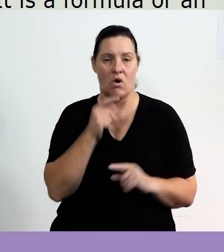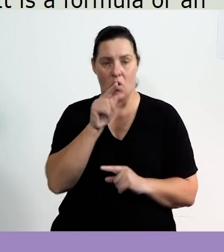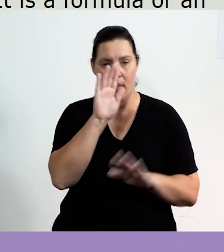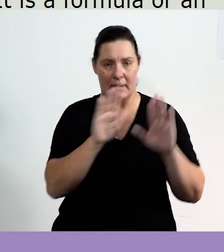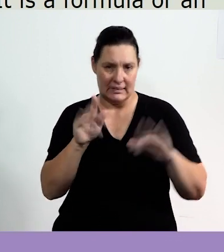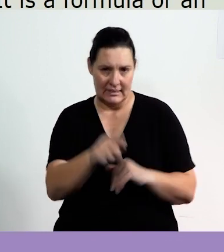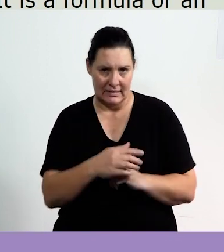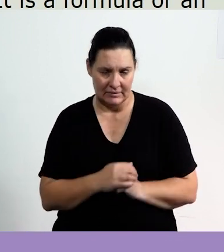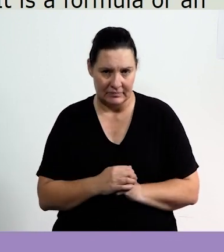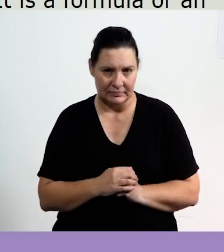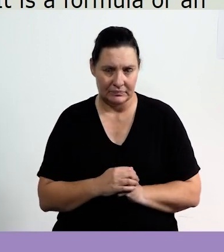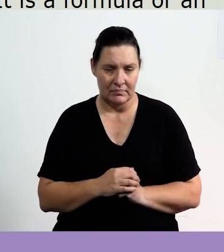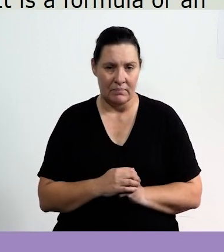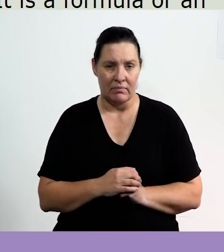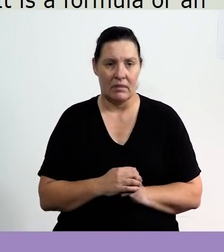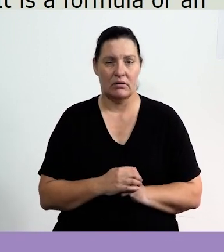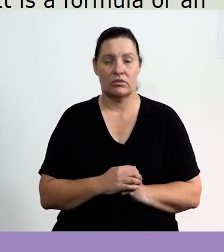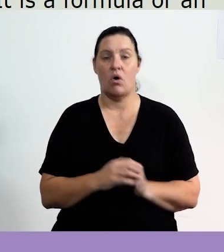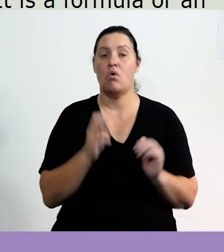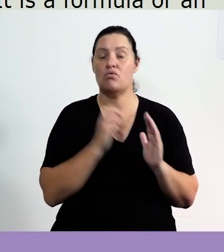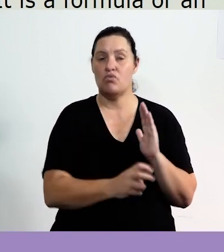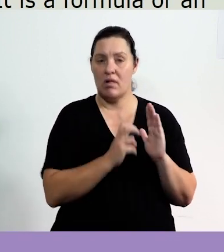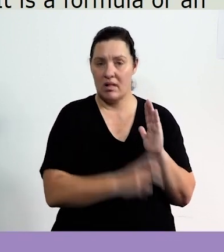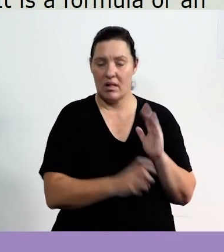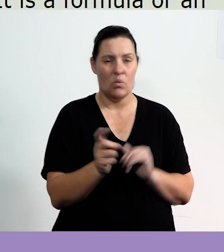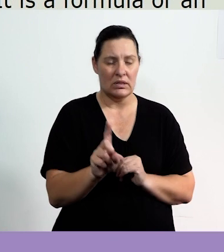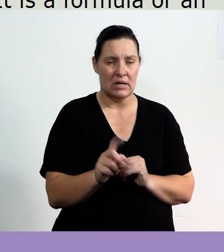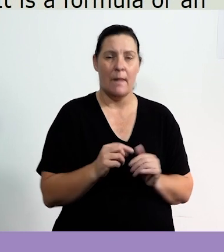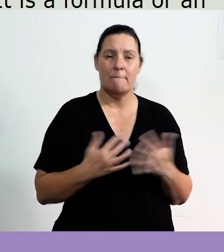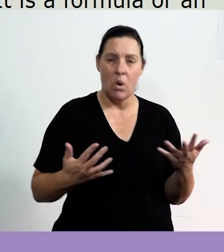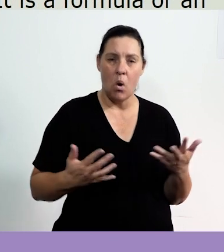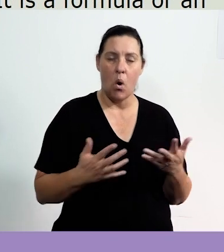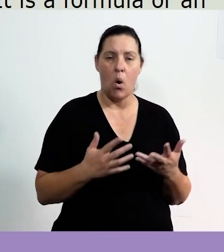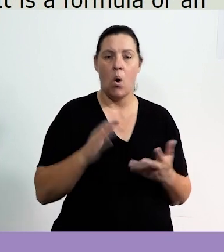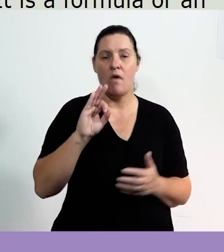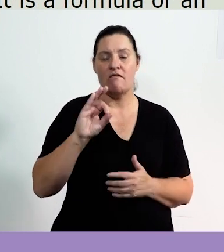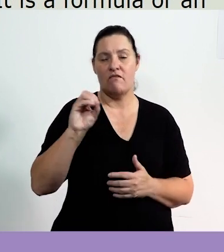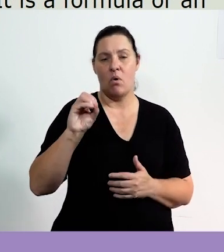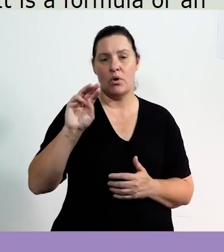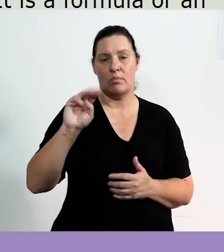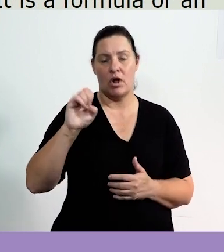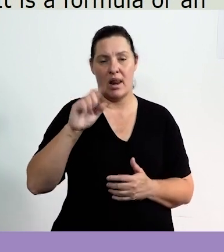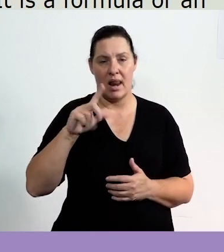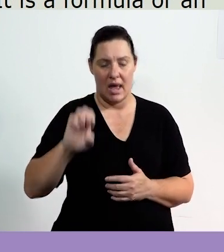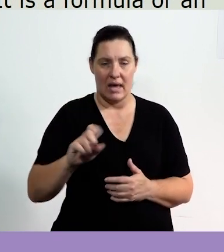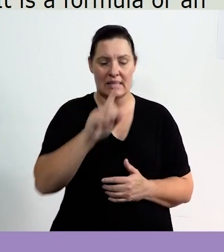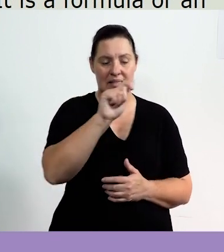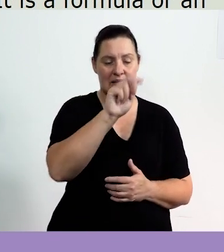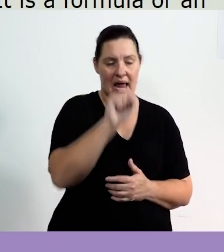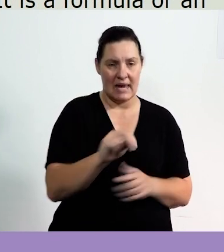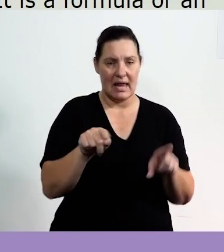for this pattern. And then let's look at a rule. So a rule is more of a formula. So for example,